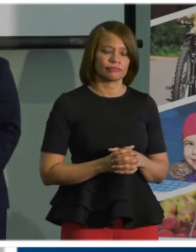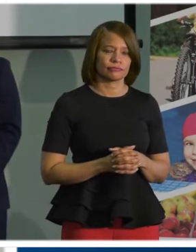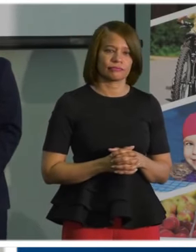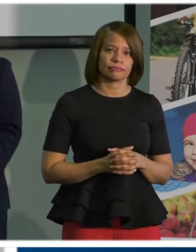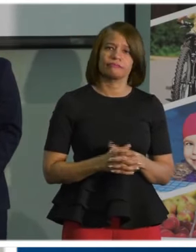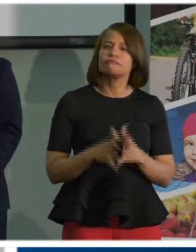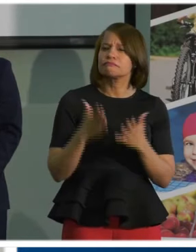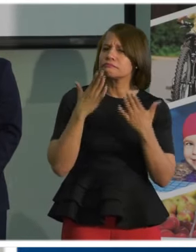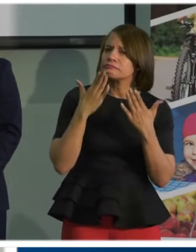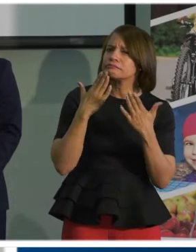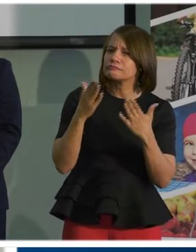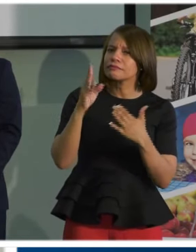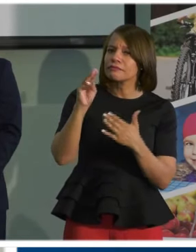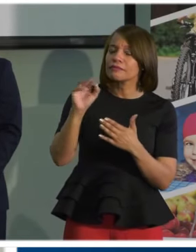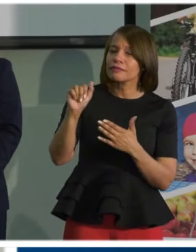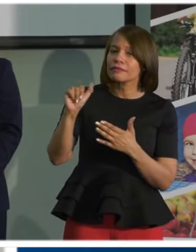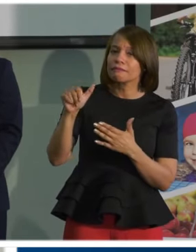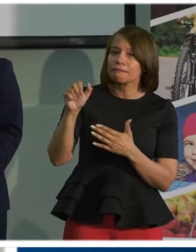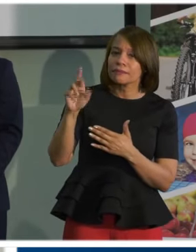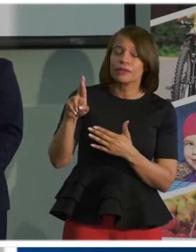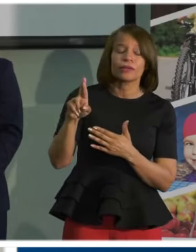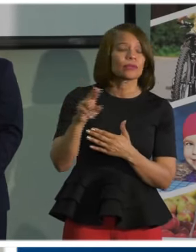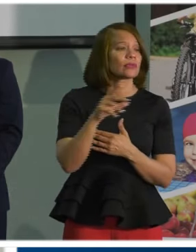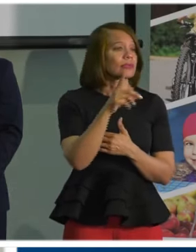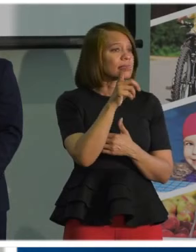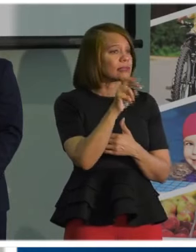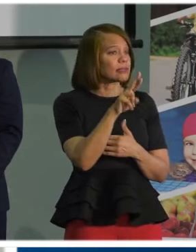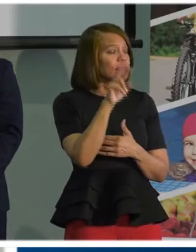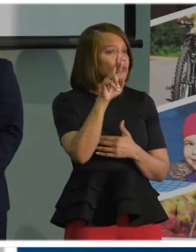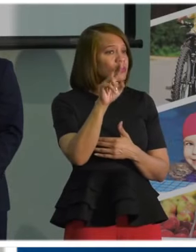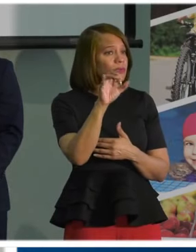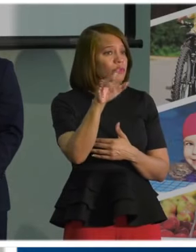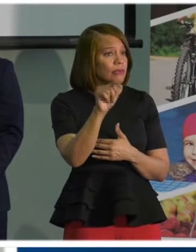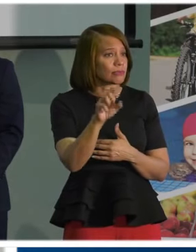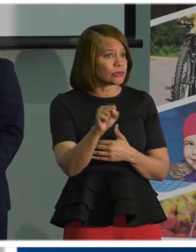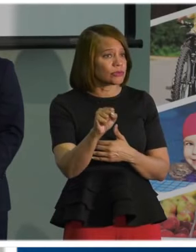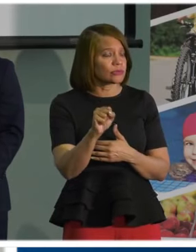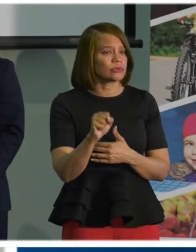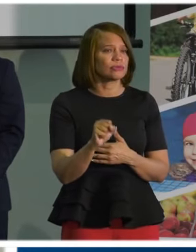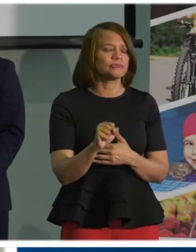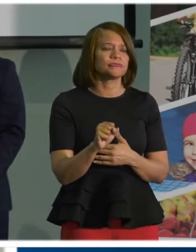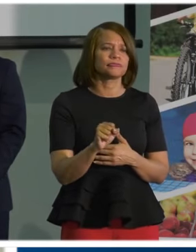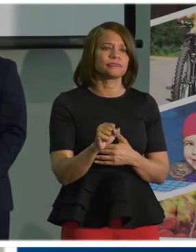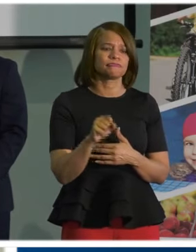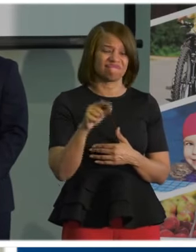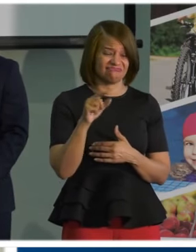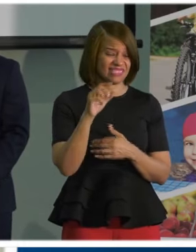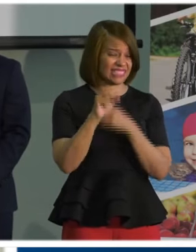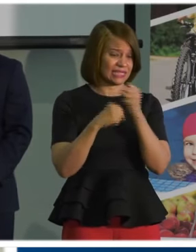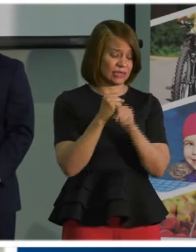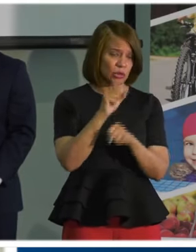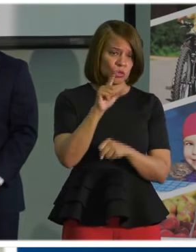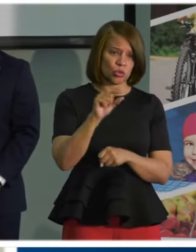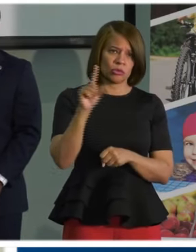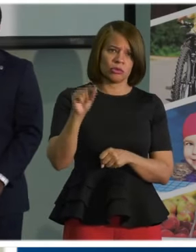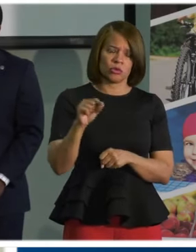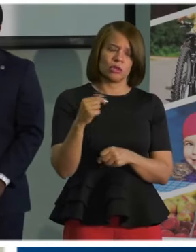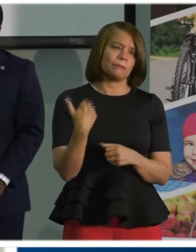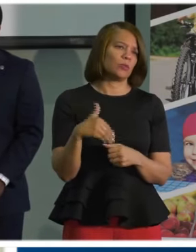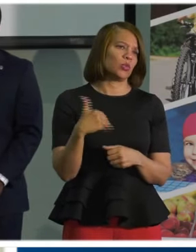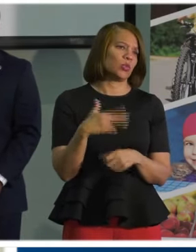Thank you, Mayor. Thank you, Dr. Roberts. 2020 has been an incredibly tough year for all of us.